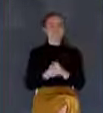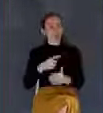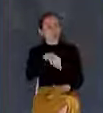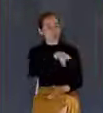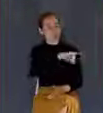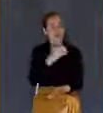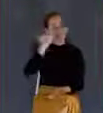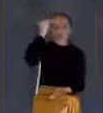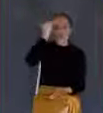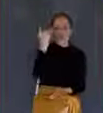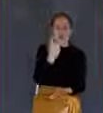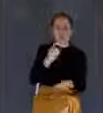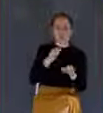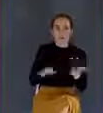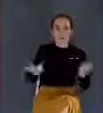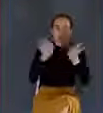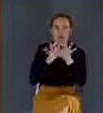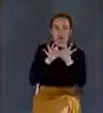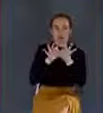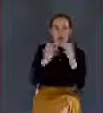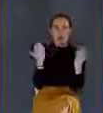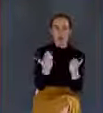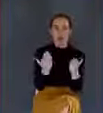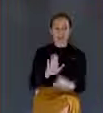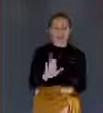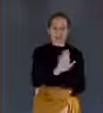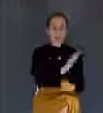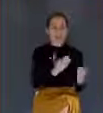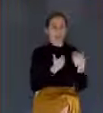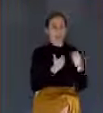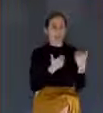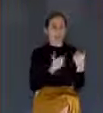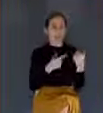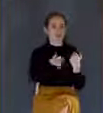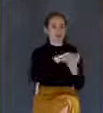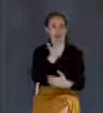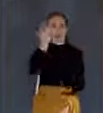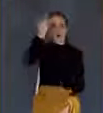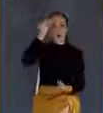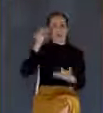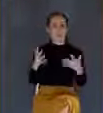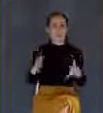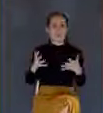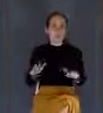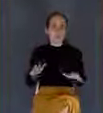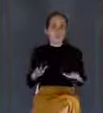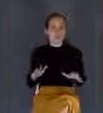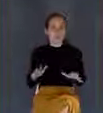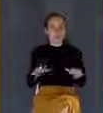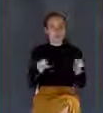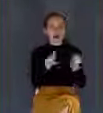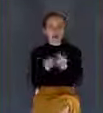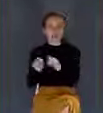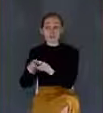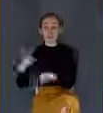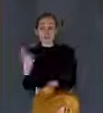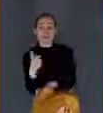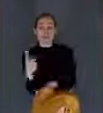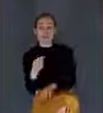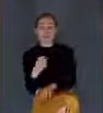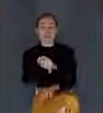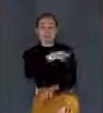revealed to them? What's revealed is your responsibilities, your work. But there's also something in this parable that's not revealed.